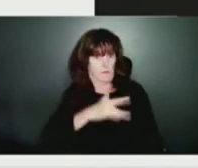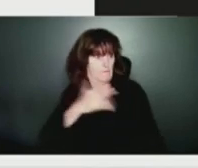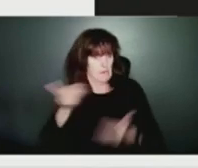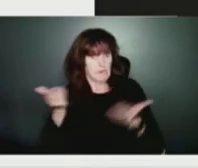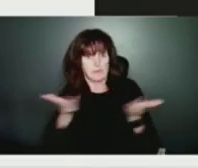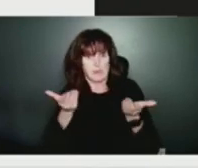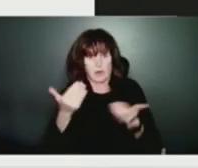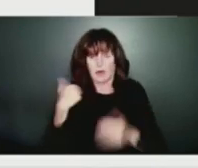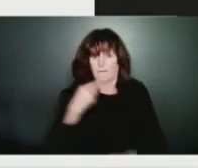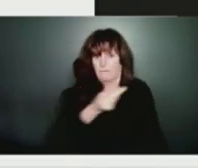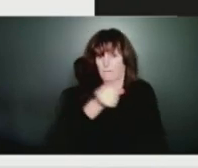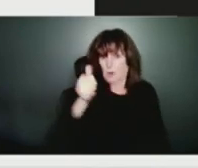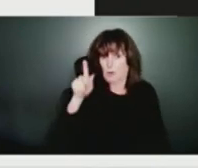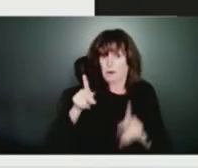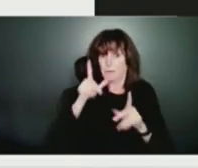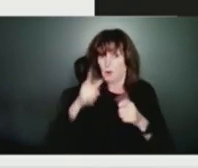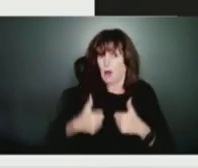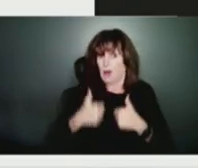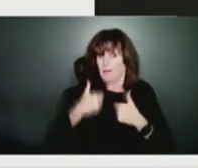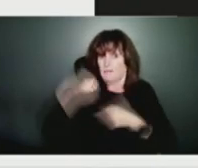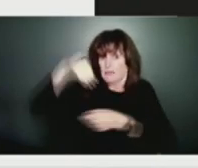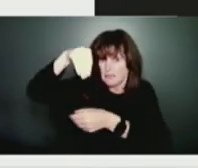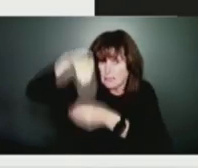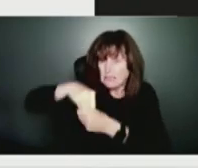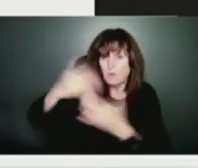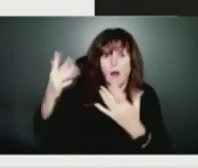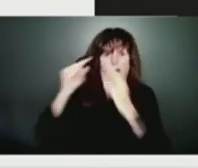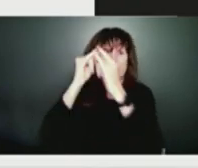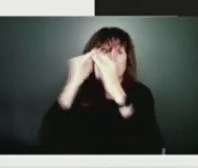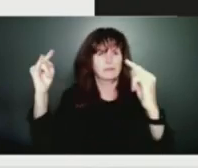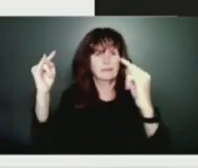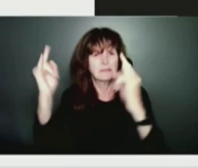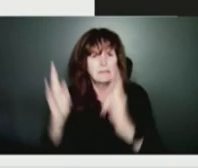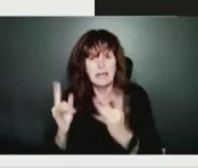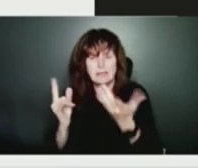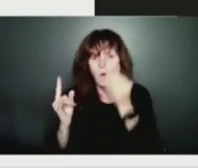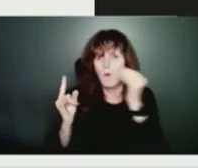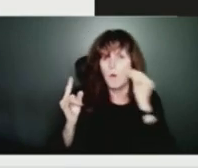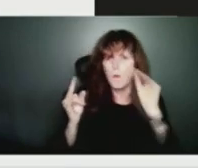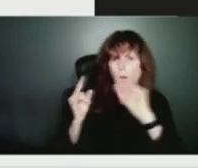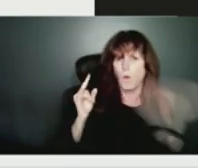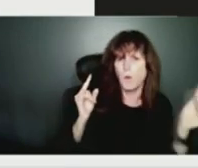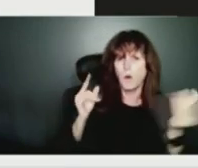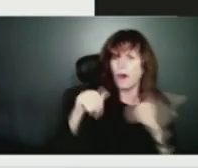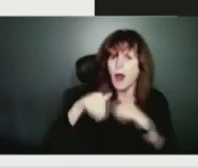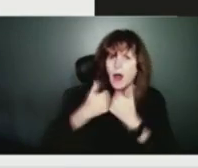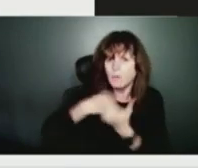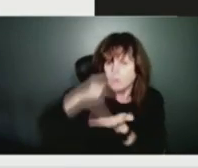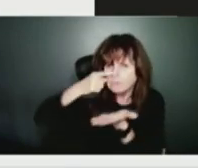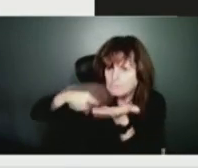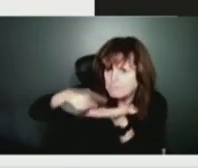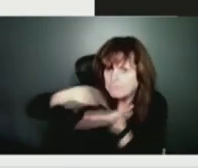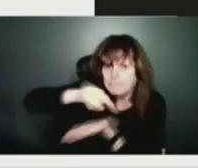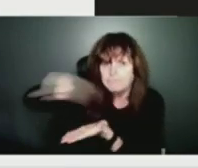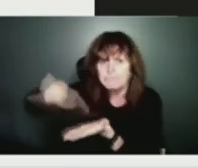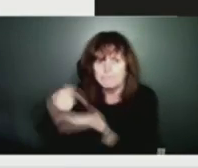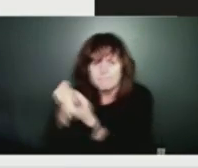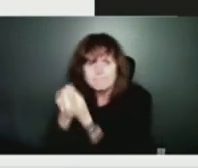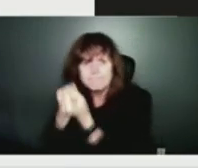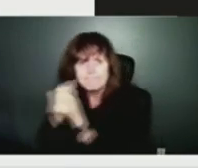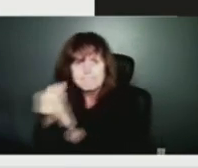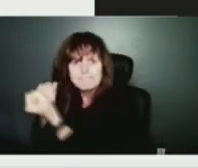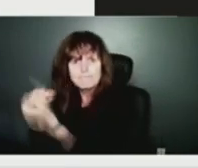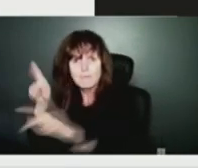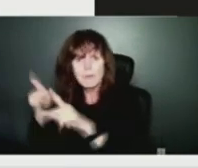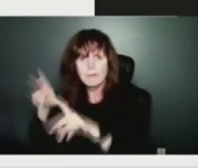What steps are being taken to check in on those people and get them to a place that would be more secure than outdoors over the